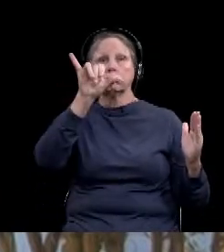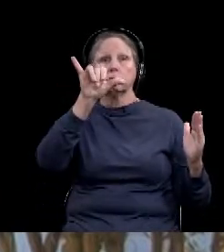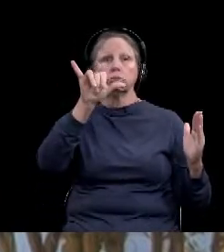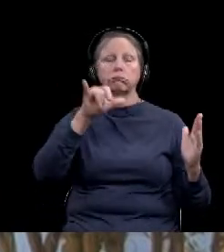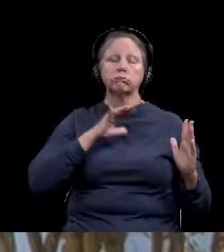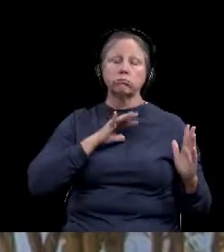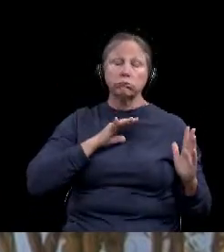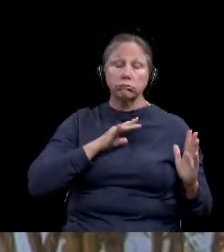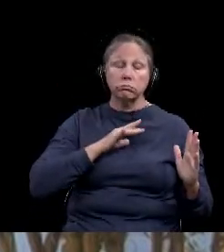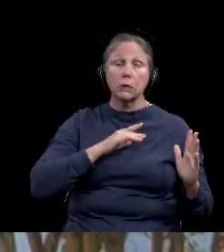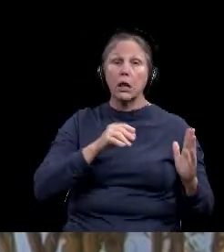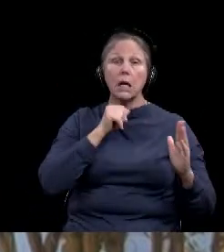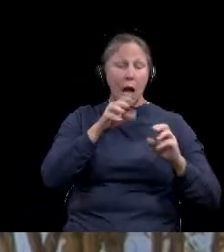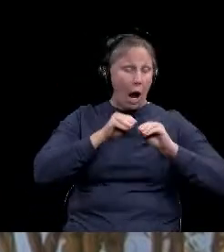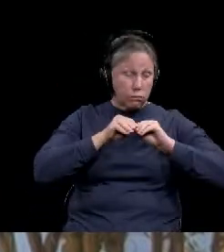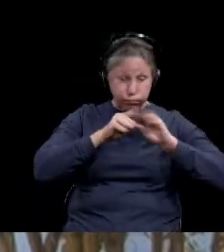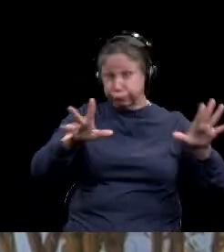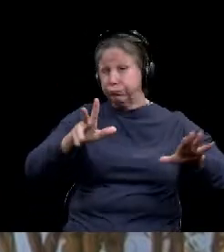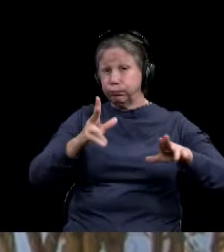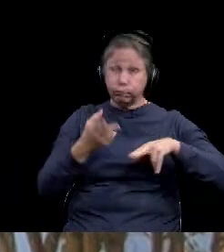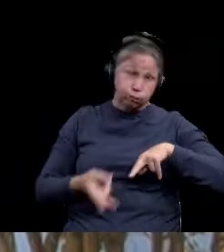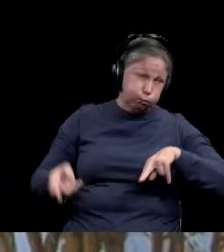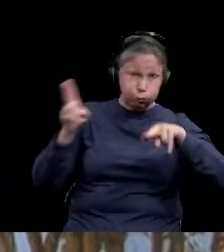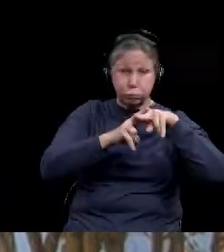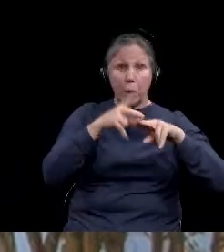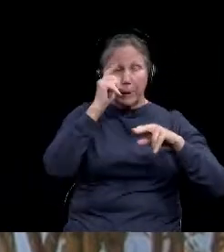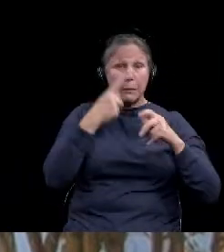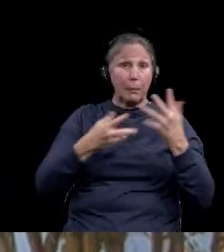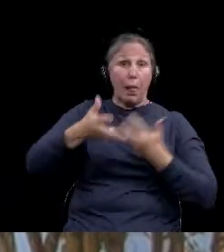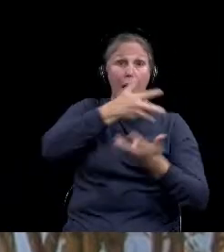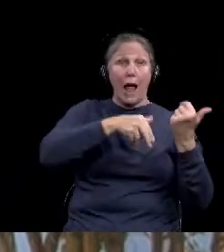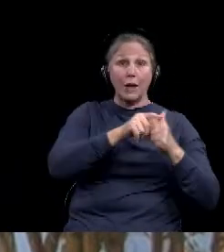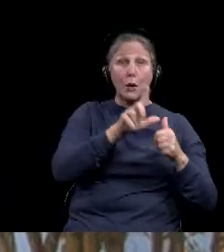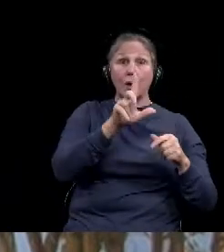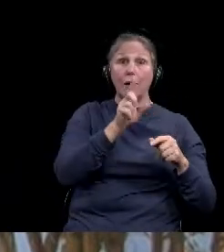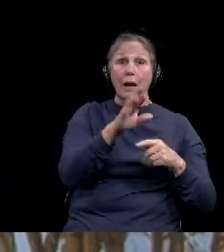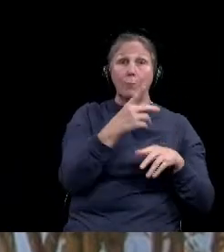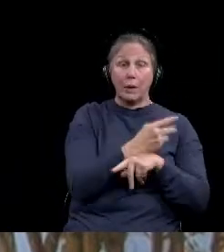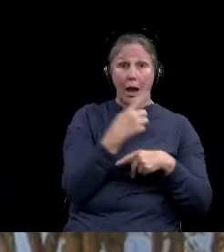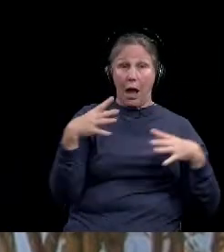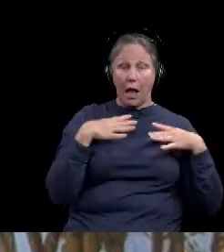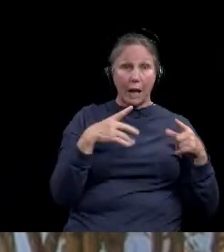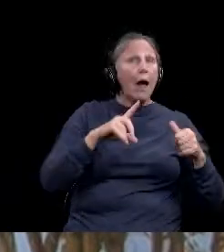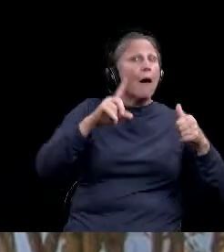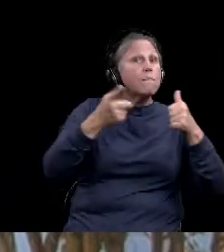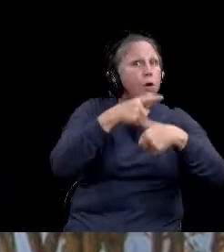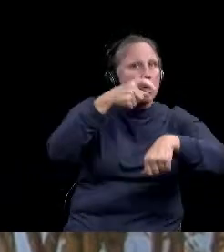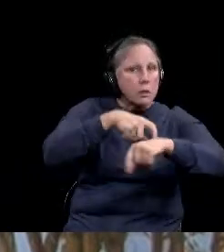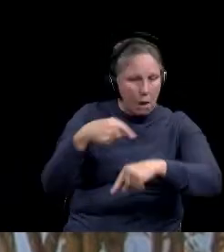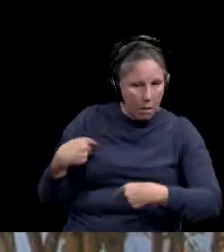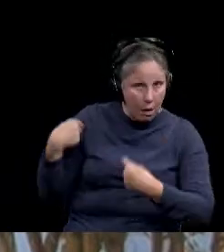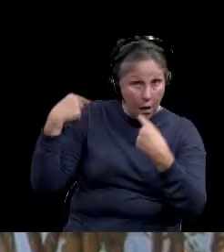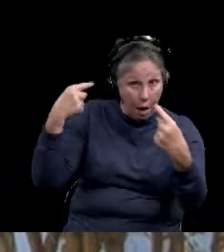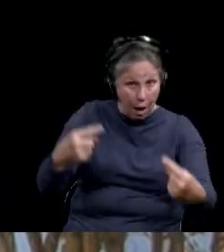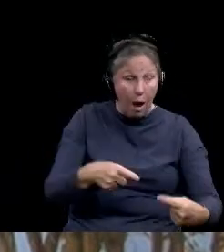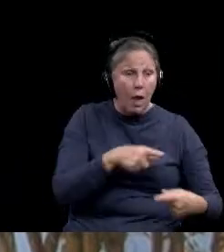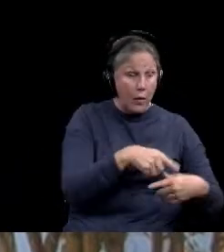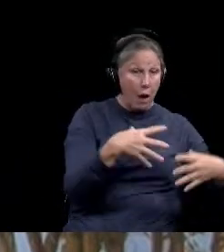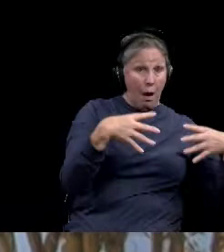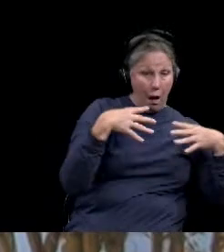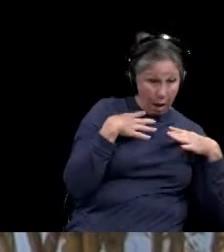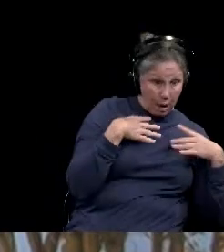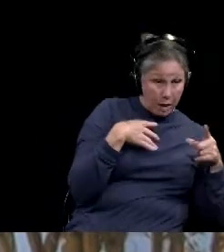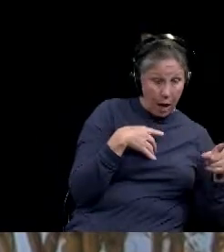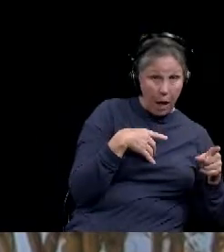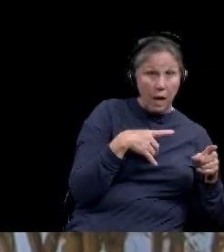kept us from having a big spread as a result of that holiday. And that's really the first one that we've had where we haven't seen a big, big bump in the 14